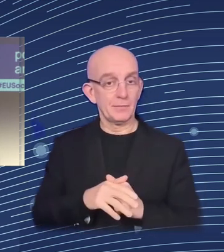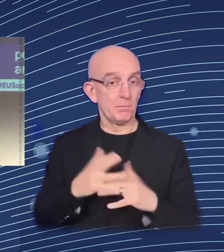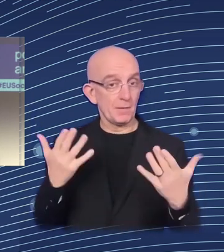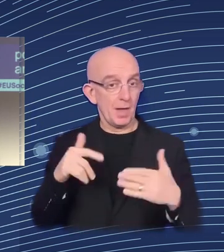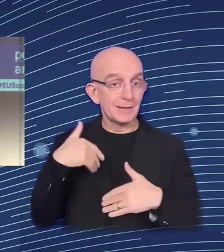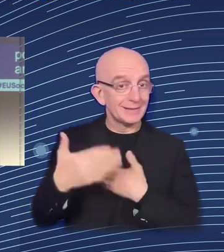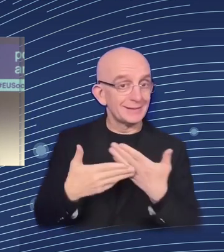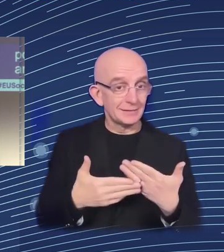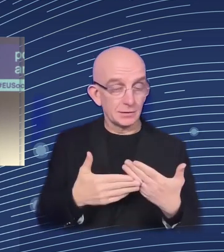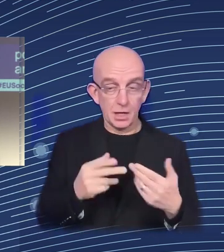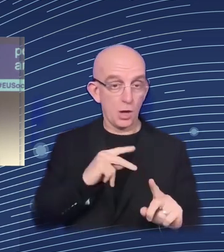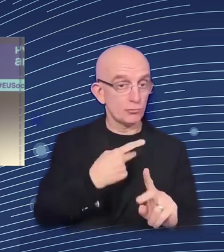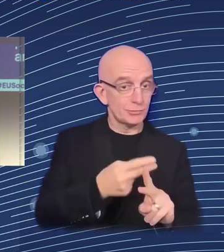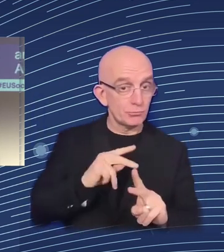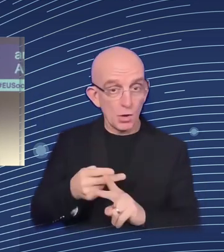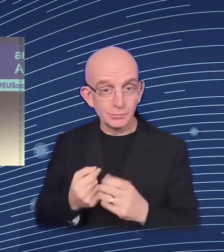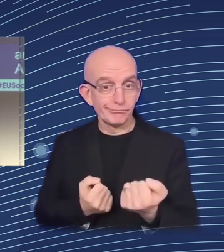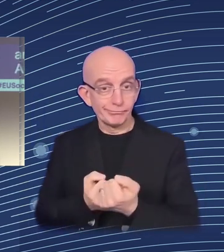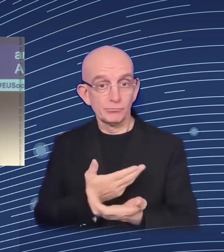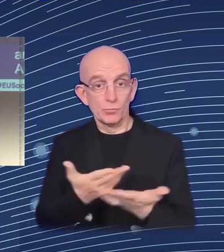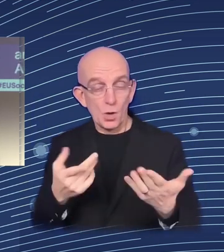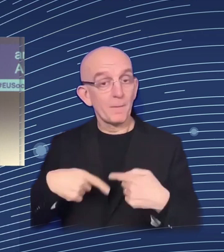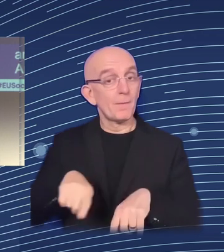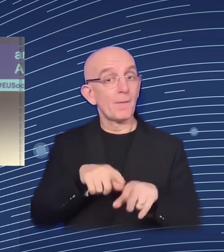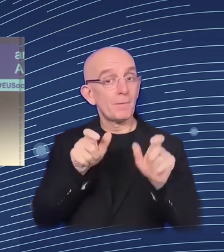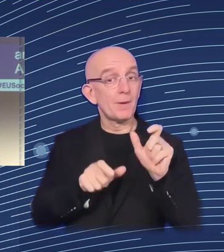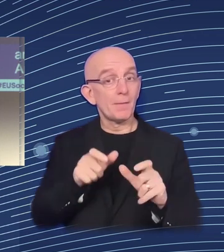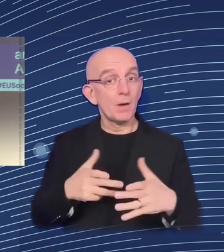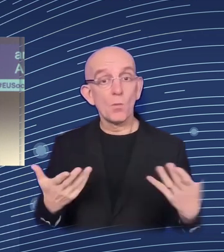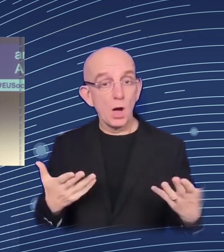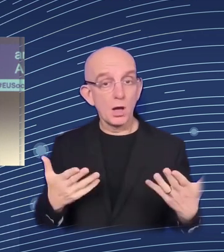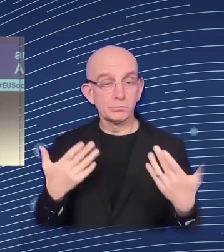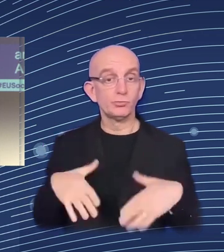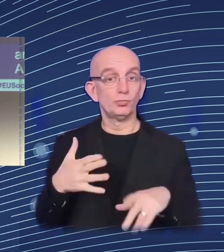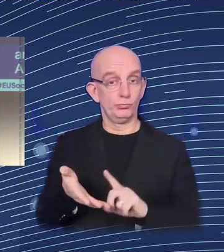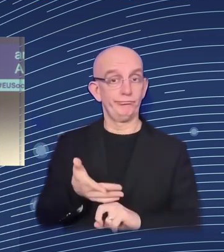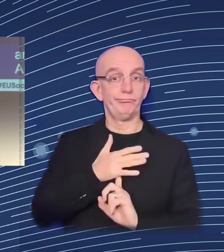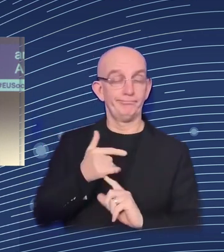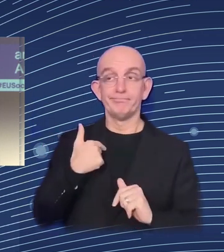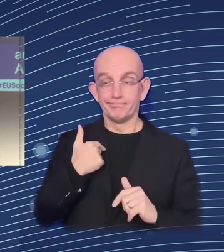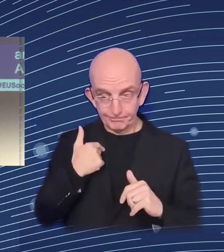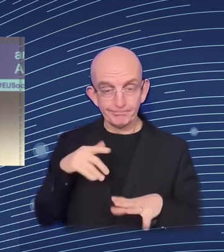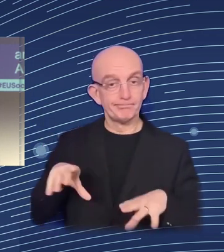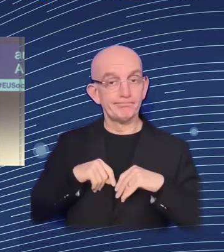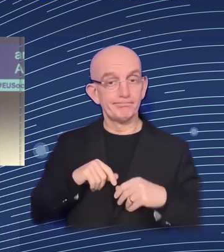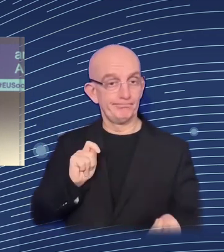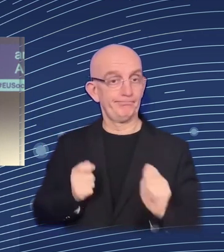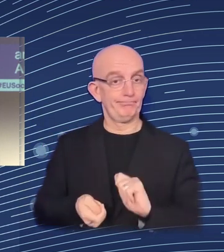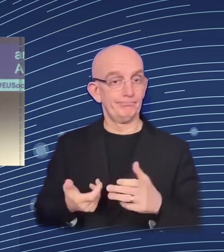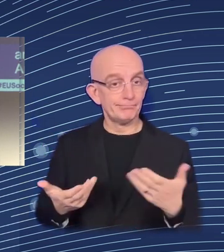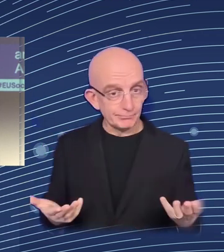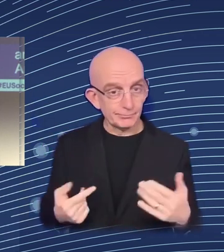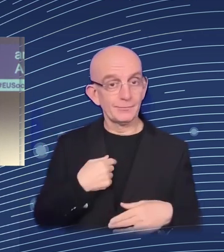basically I put on the one hand the labor market structure. And here I have labor demand and labor supply, the matching